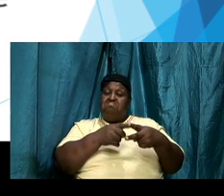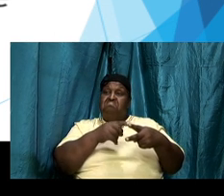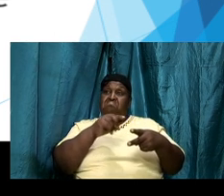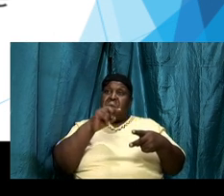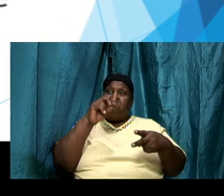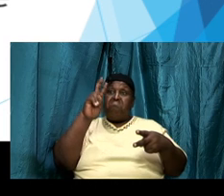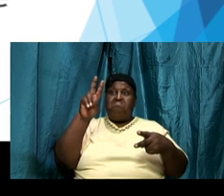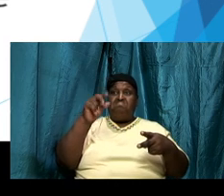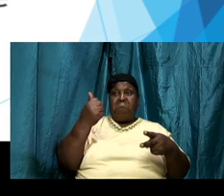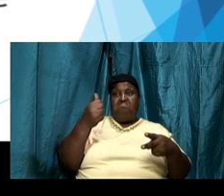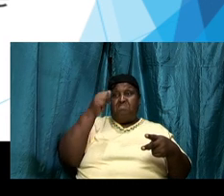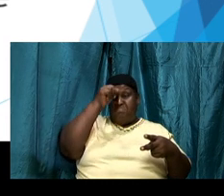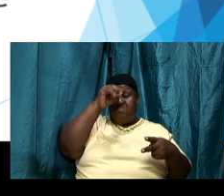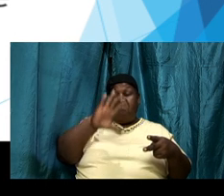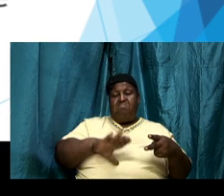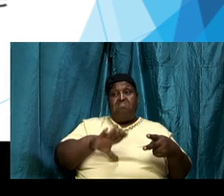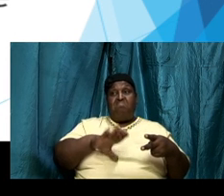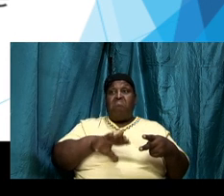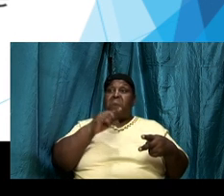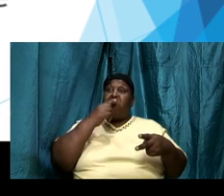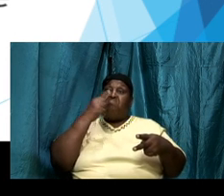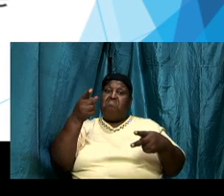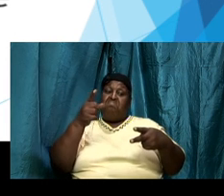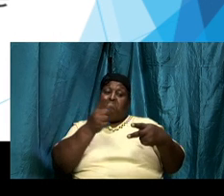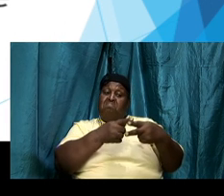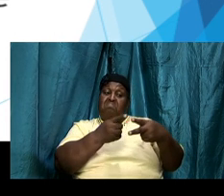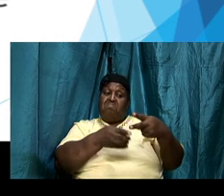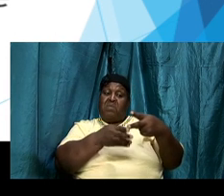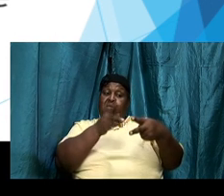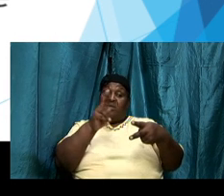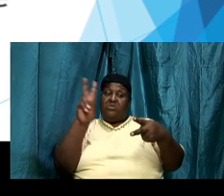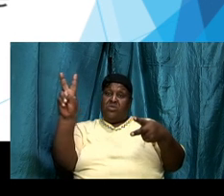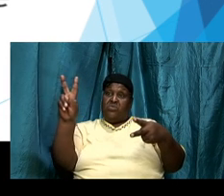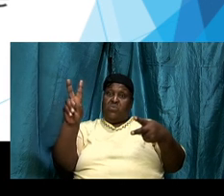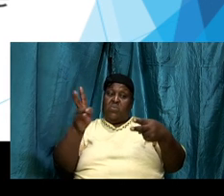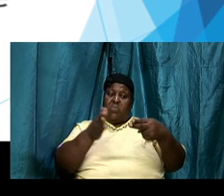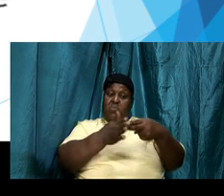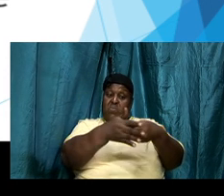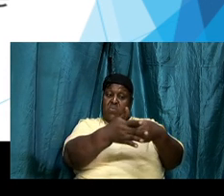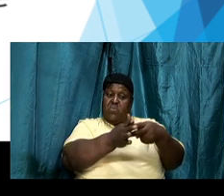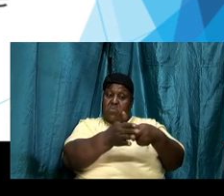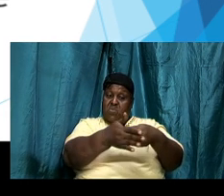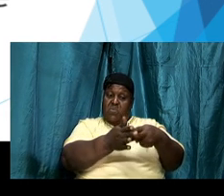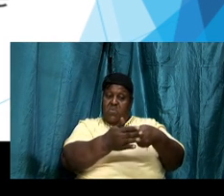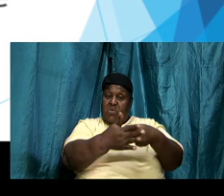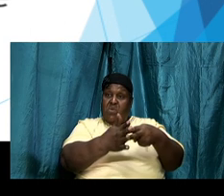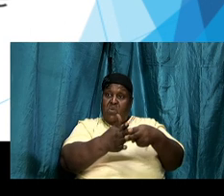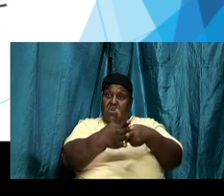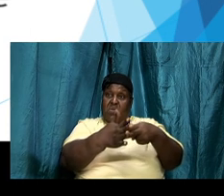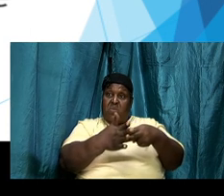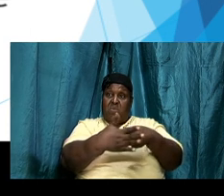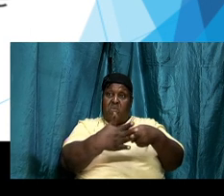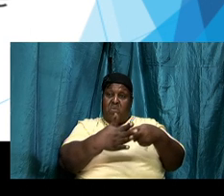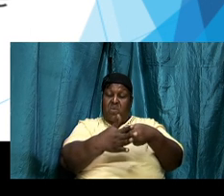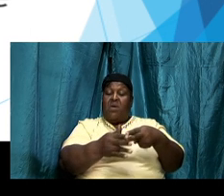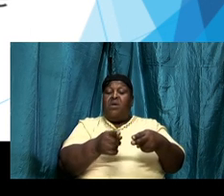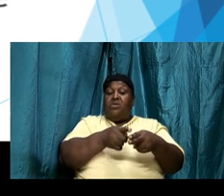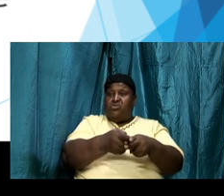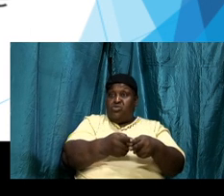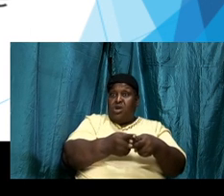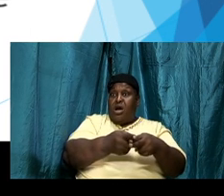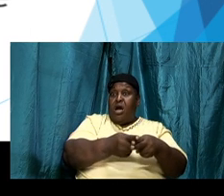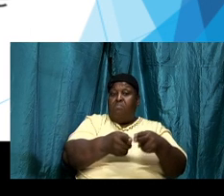and it is there and it is unchangeable and so that's sharp on one side of the thing and it is just there for us